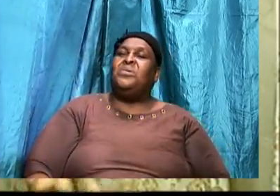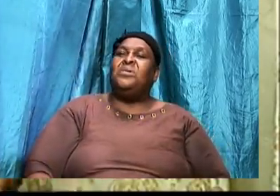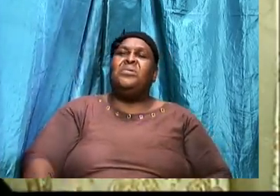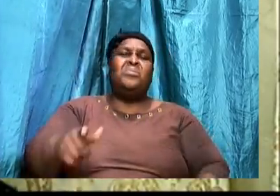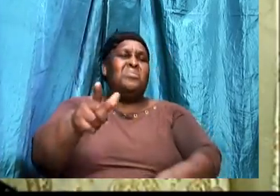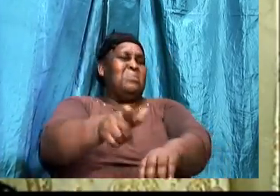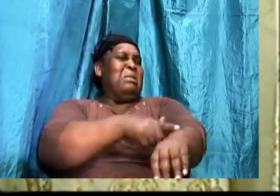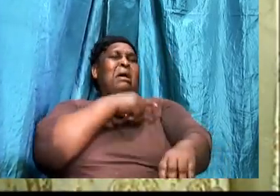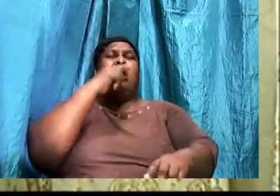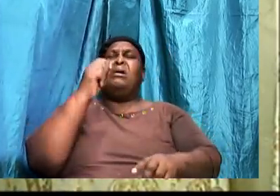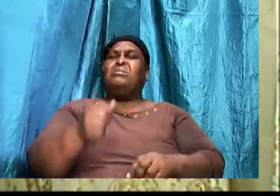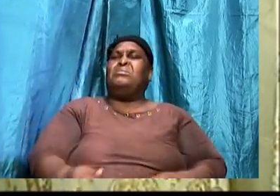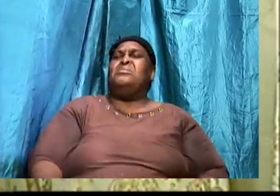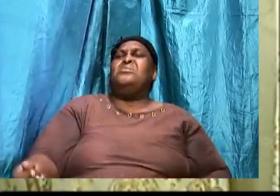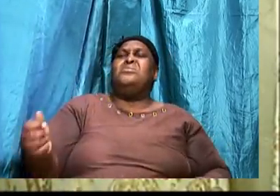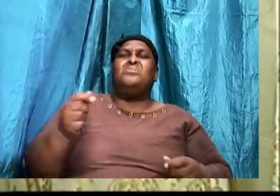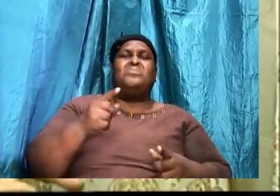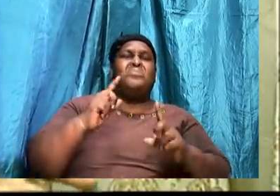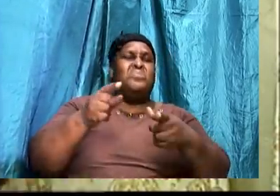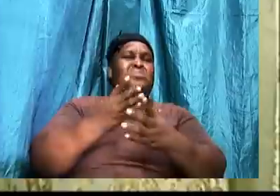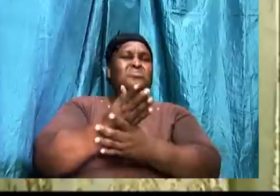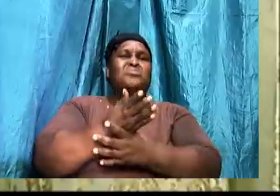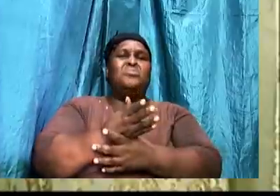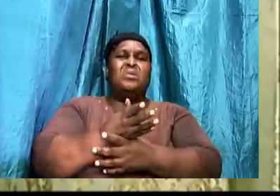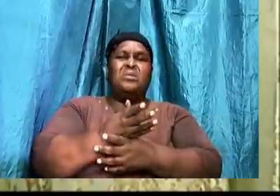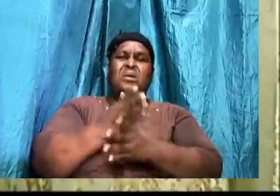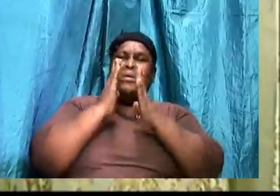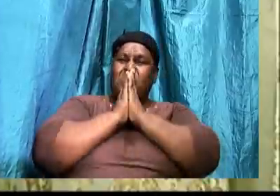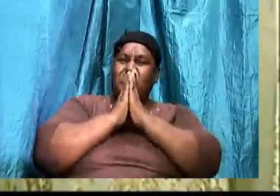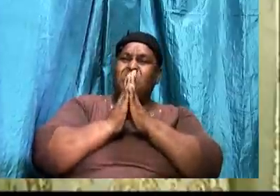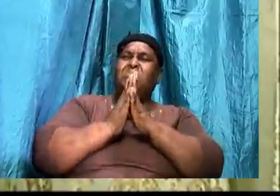through this thing. And you are praying to God. Which God are you praying to?